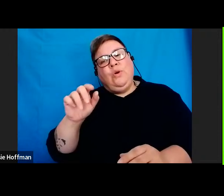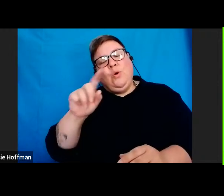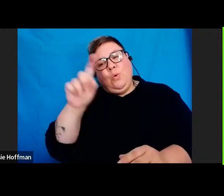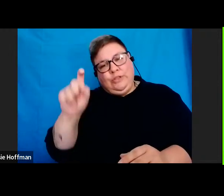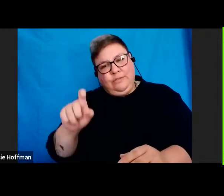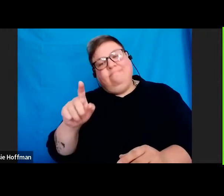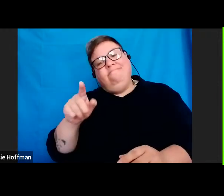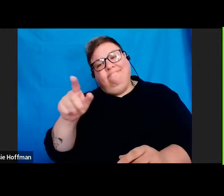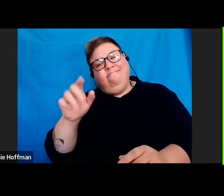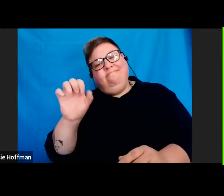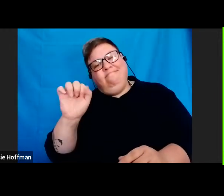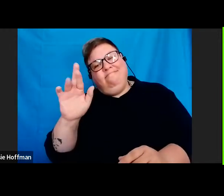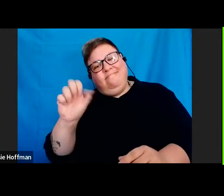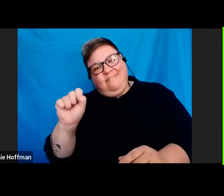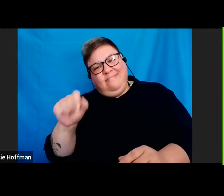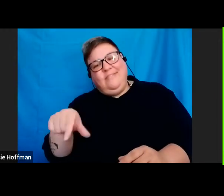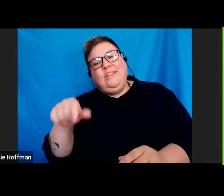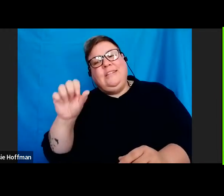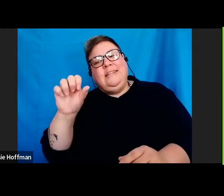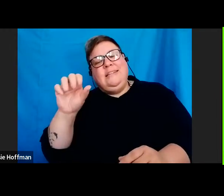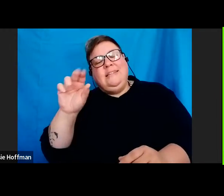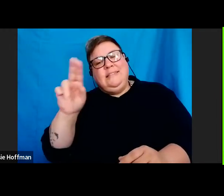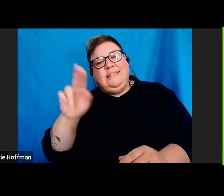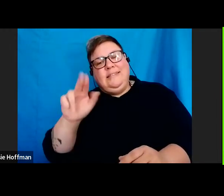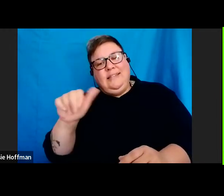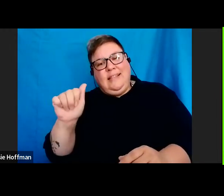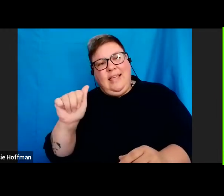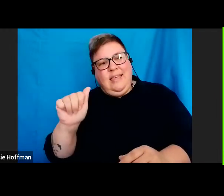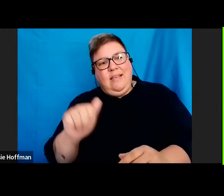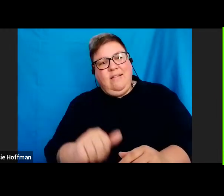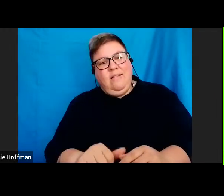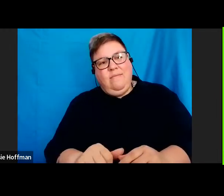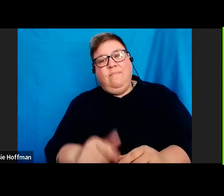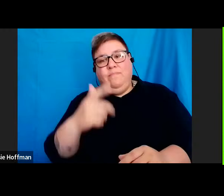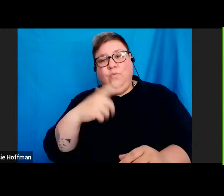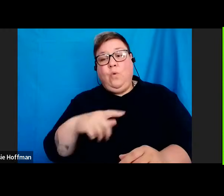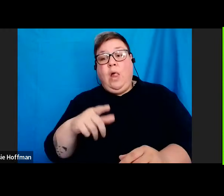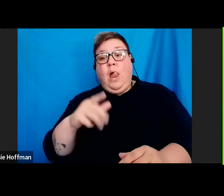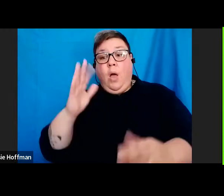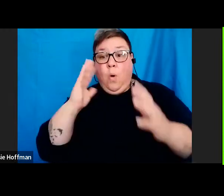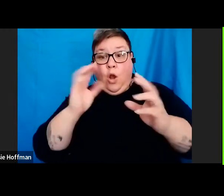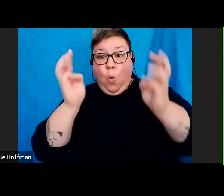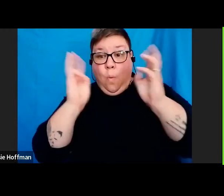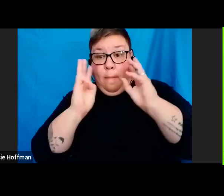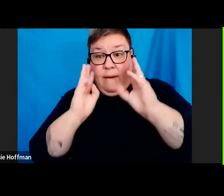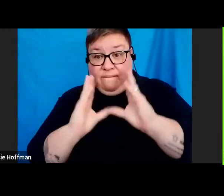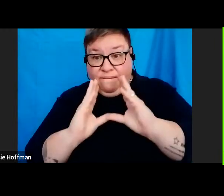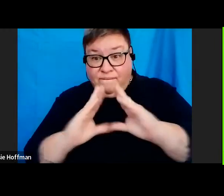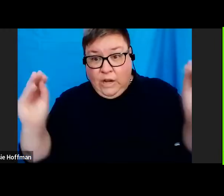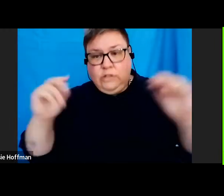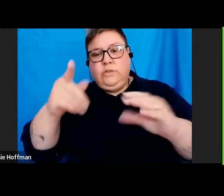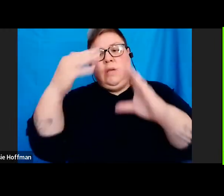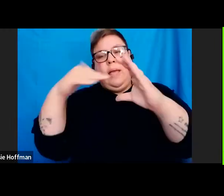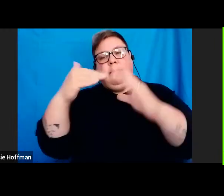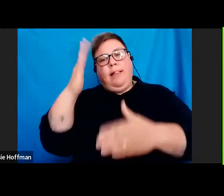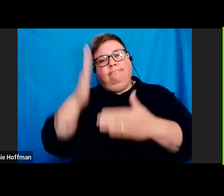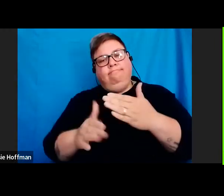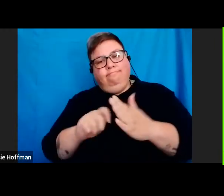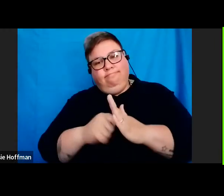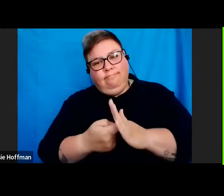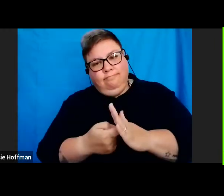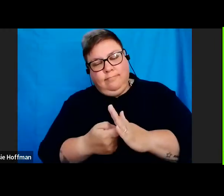mailbox will be closed at the end of this webinar. Remember to always protect your personal